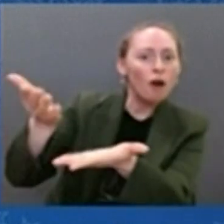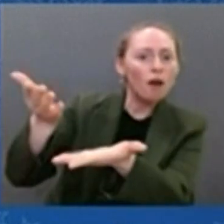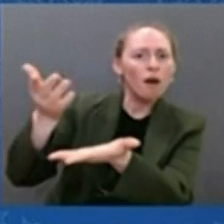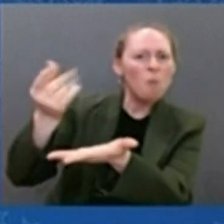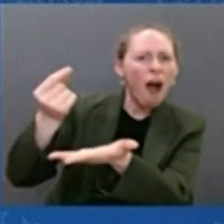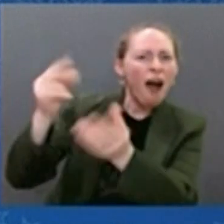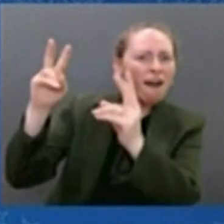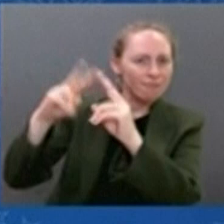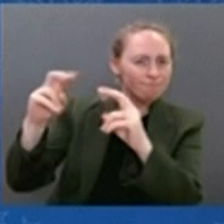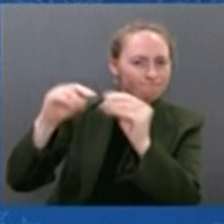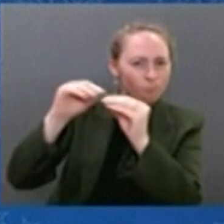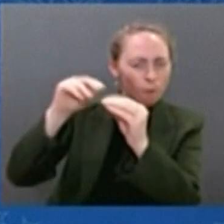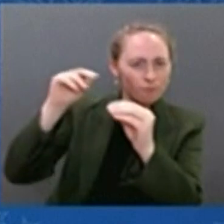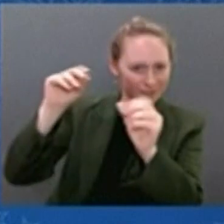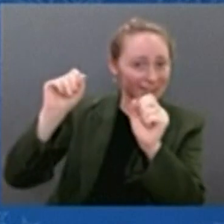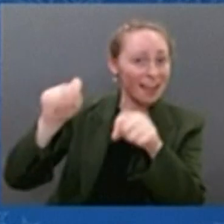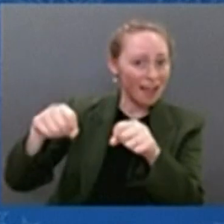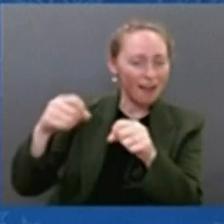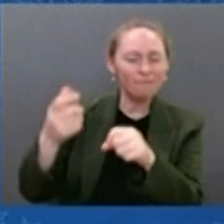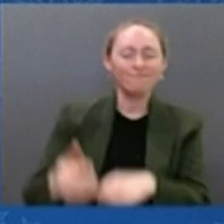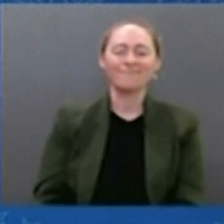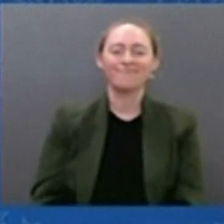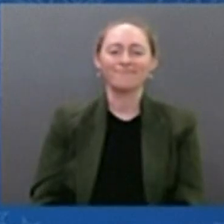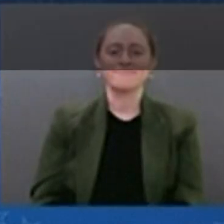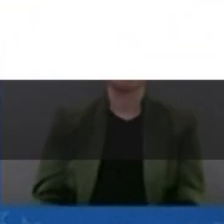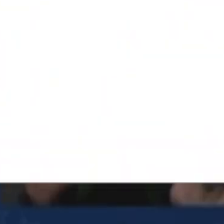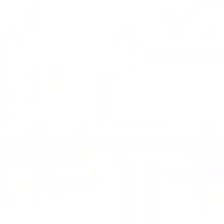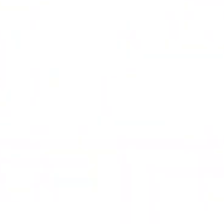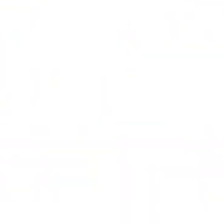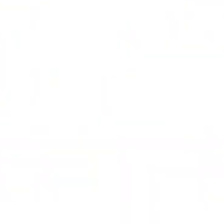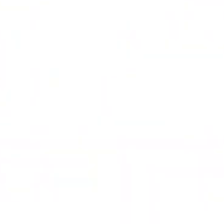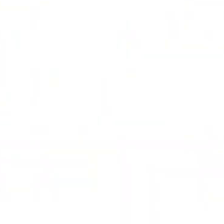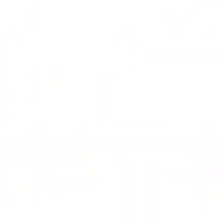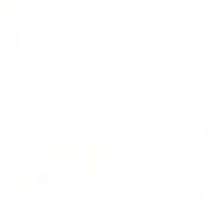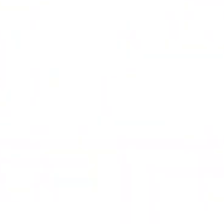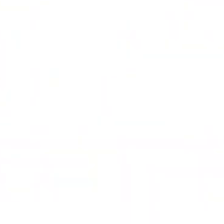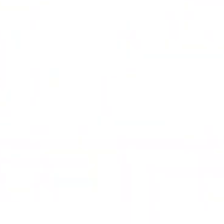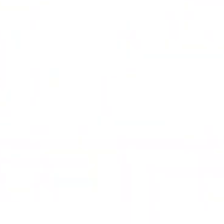know what the questions are yet. This is what's happening. happening. happening. you.